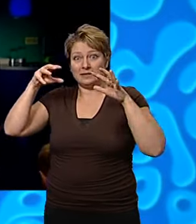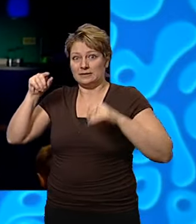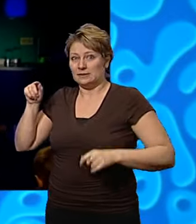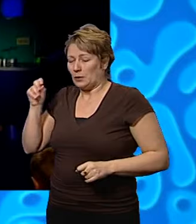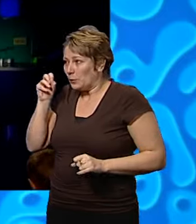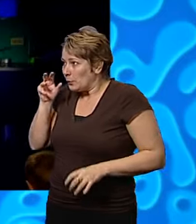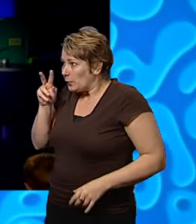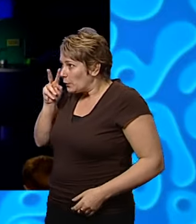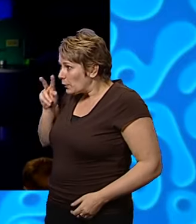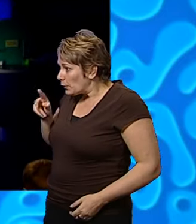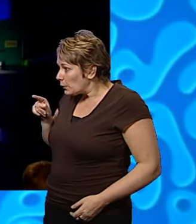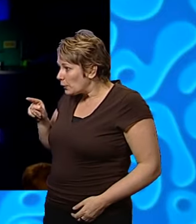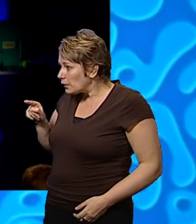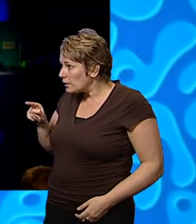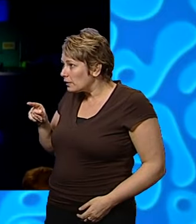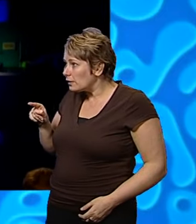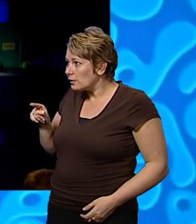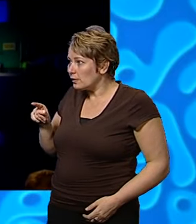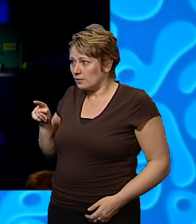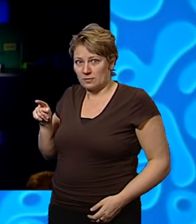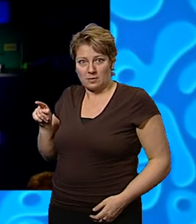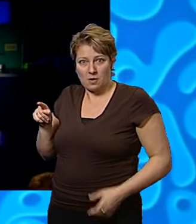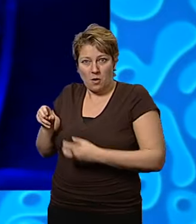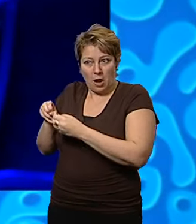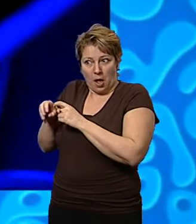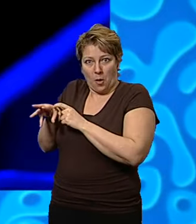thing here. Now, watch the scorpions.